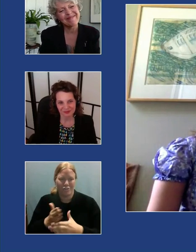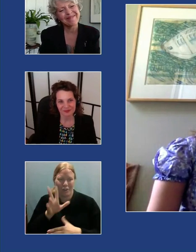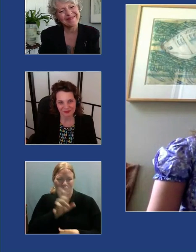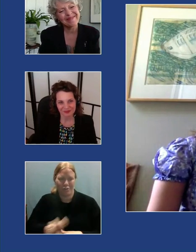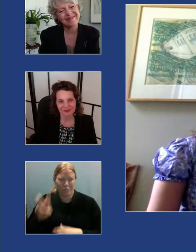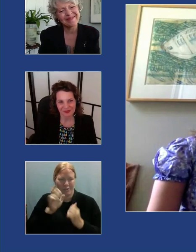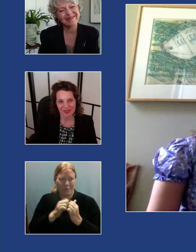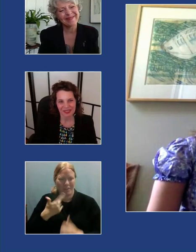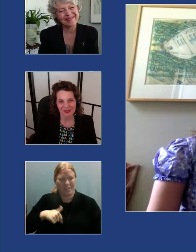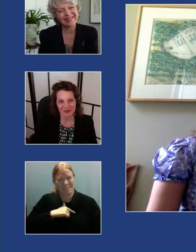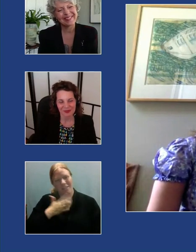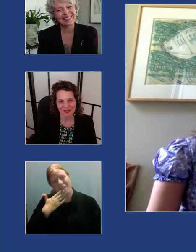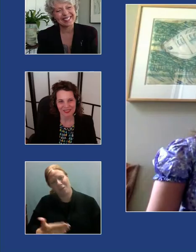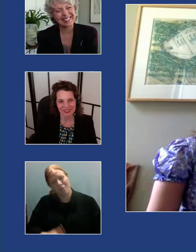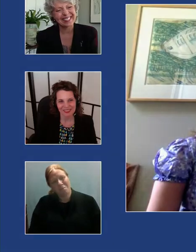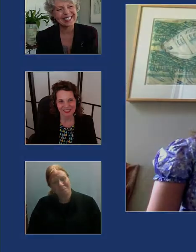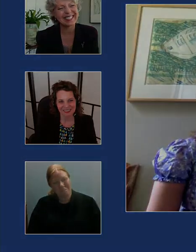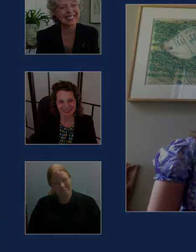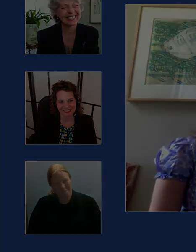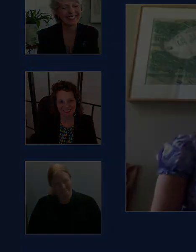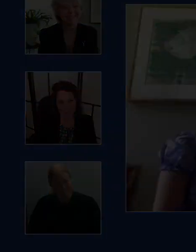you thank you so much